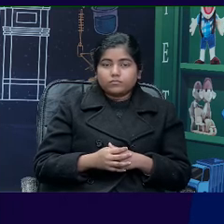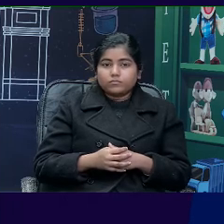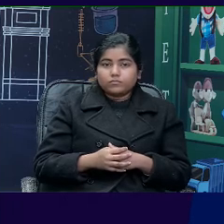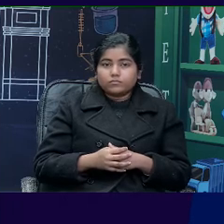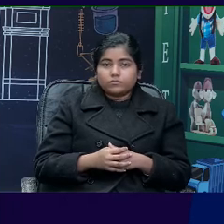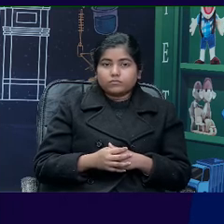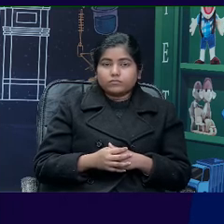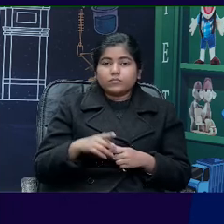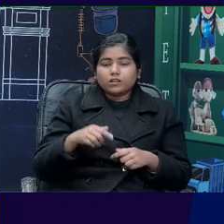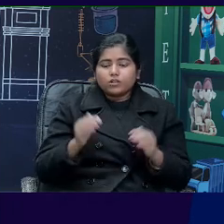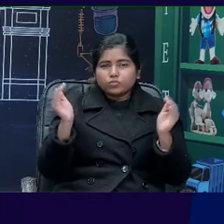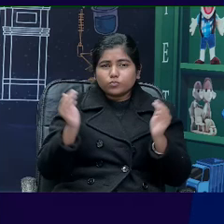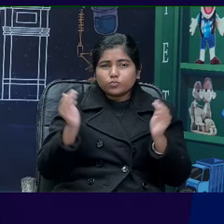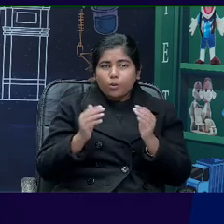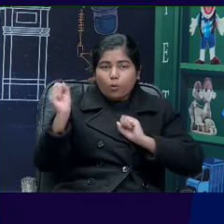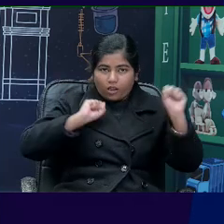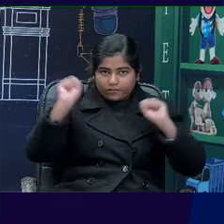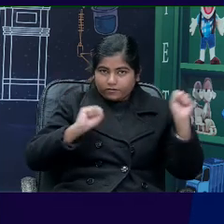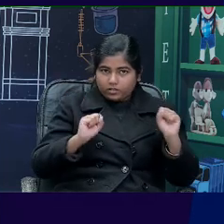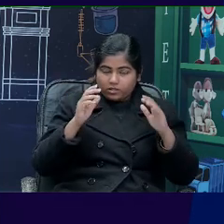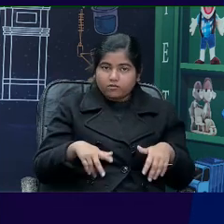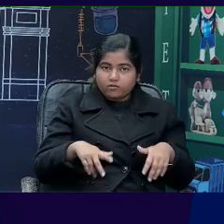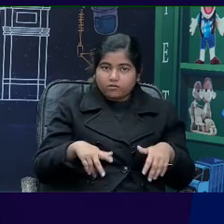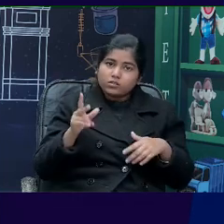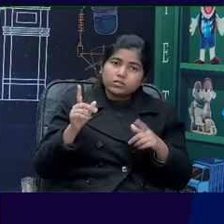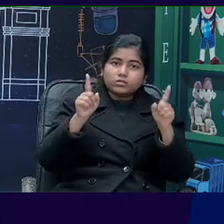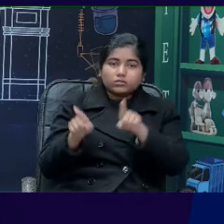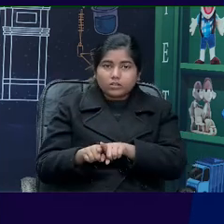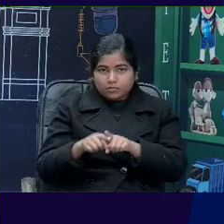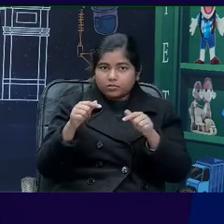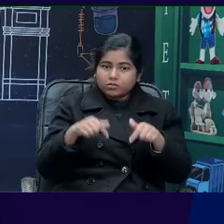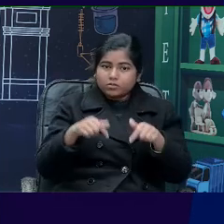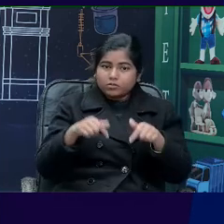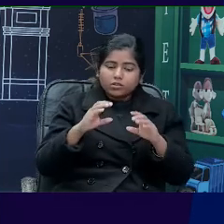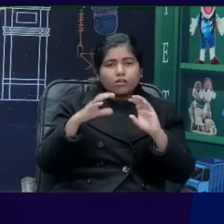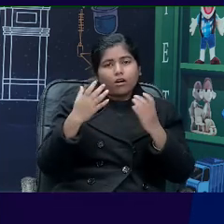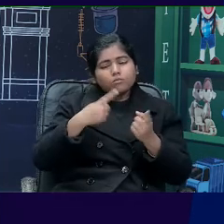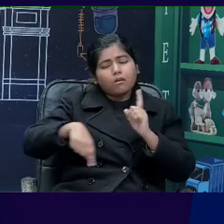A small activity that we have here, which again, every child can do in this classes.